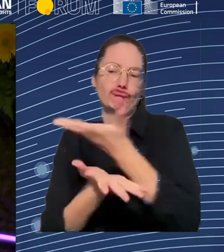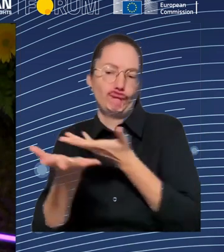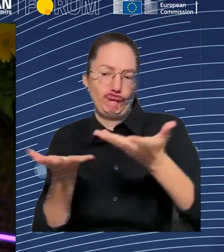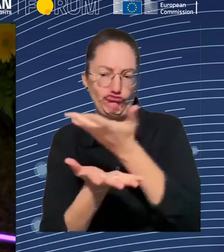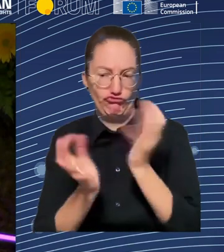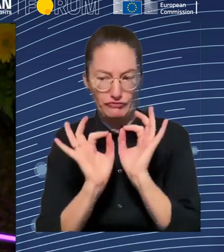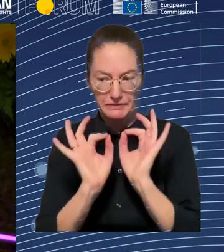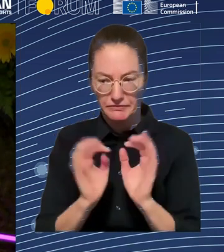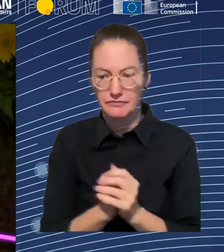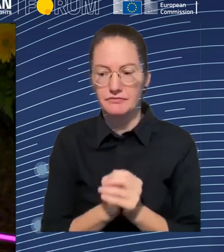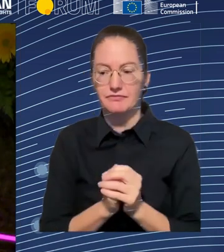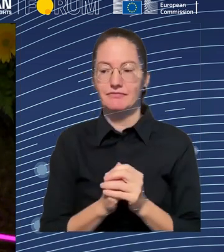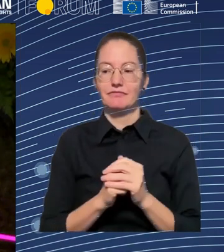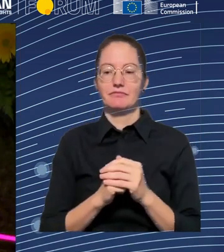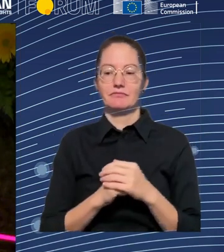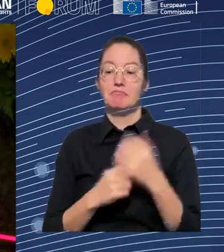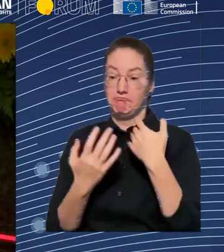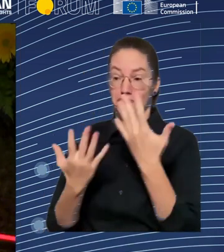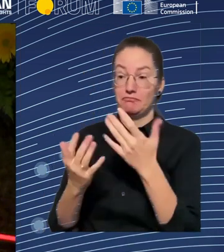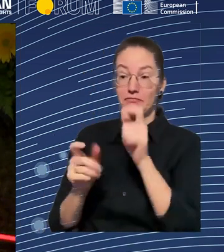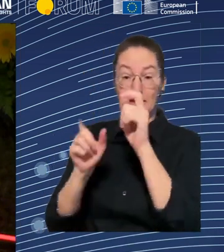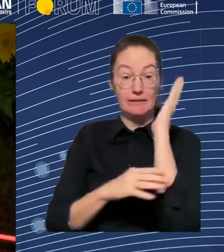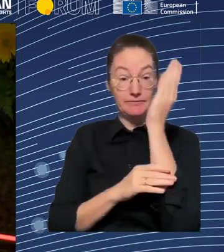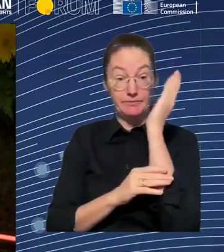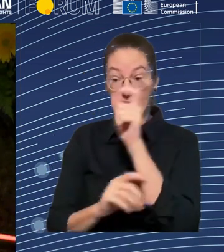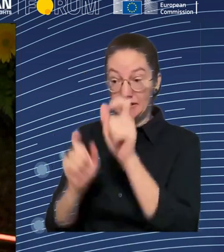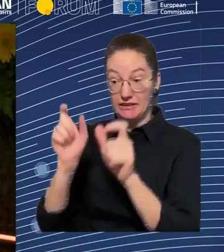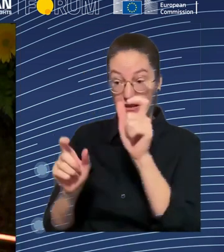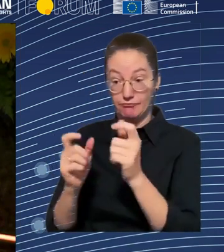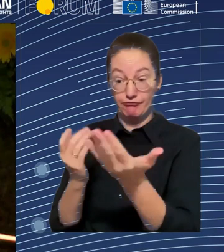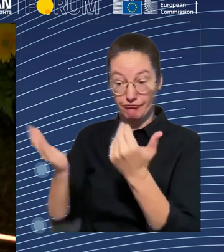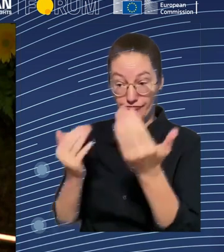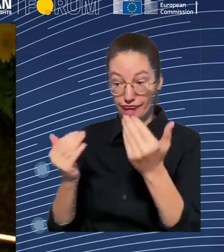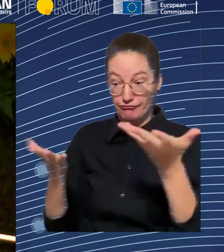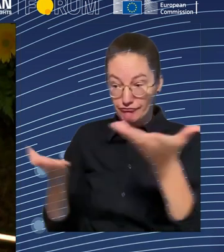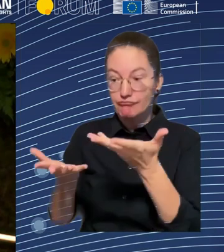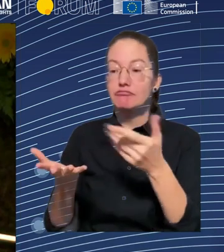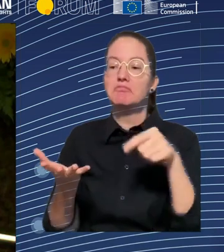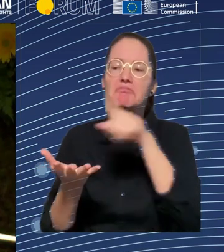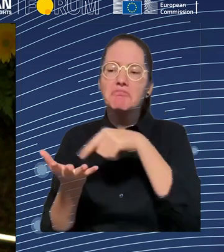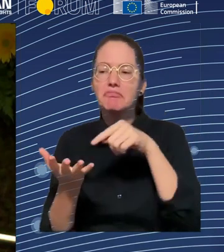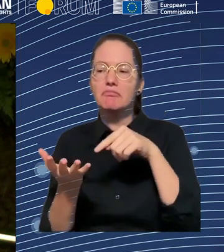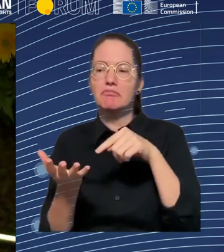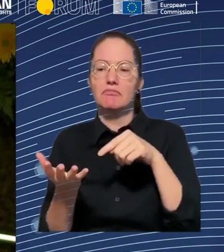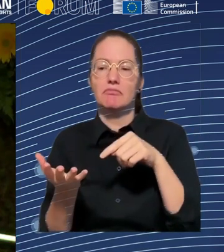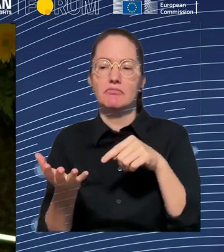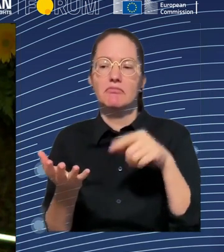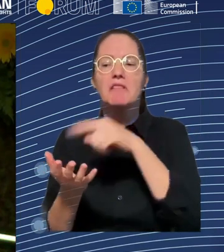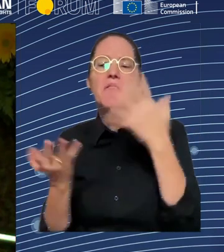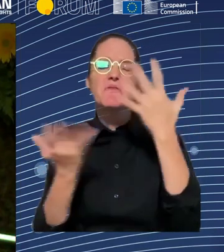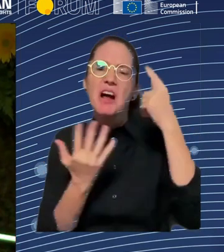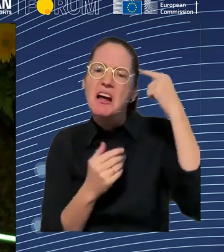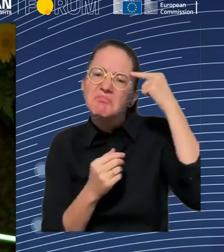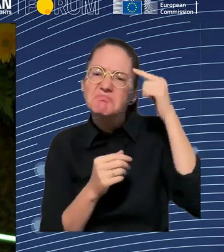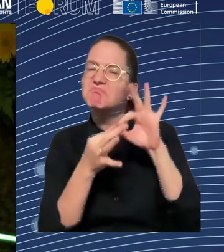questions and interactions with the audience. I think at least 25, 30 minutes. You have the Slido code, so please feel free